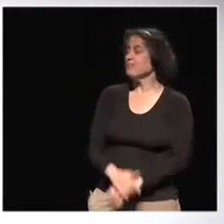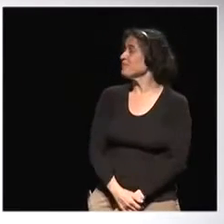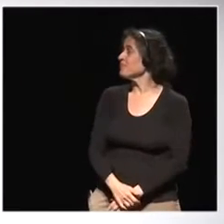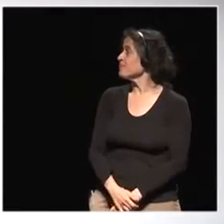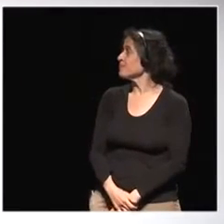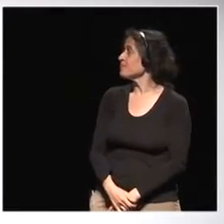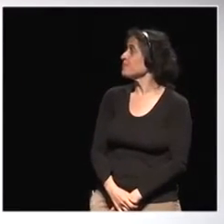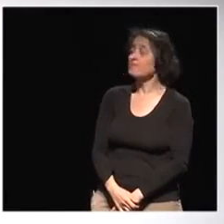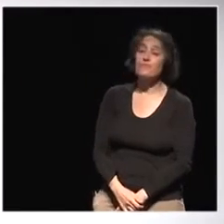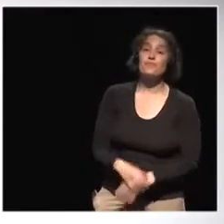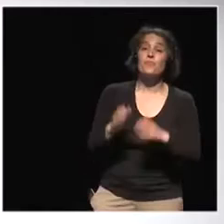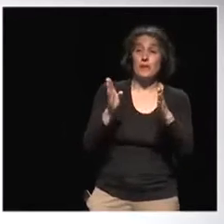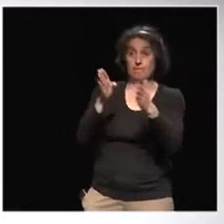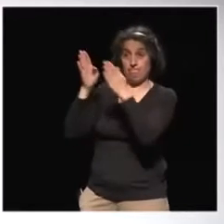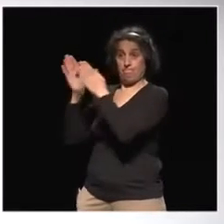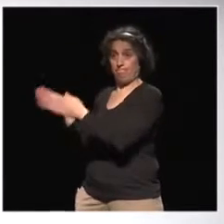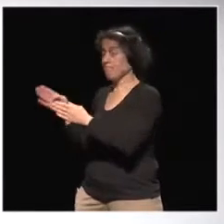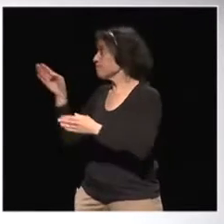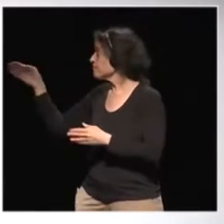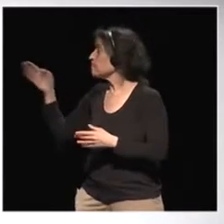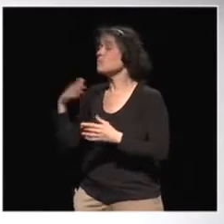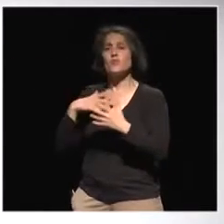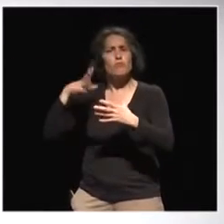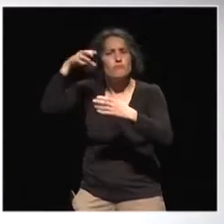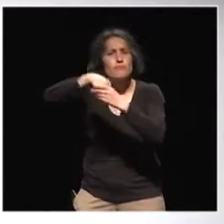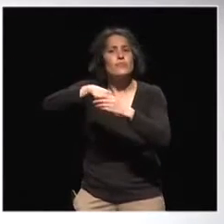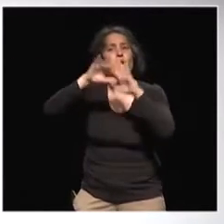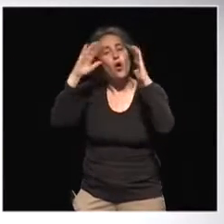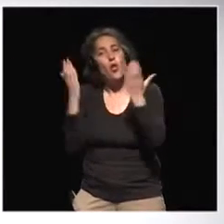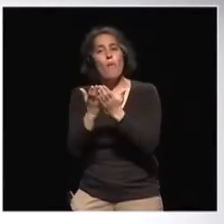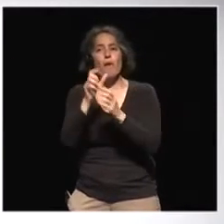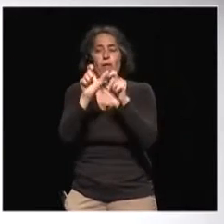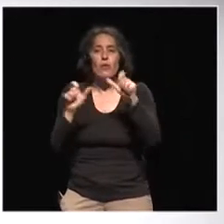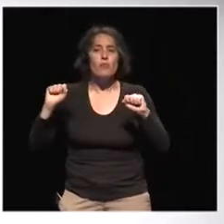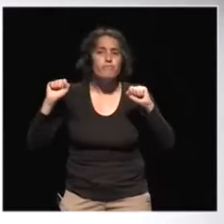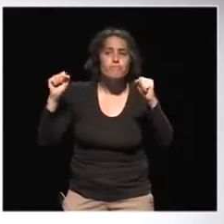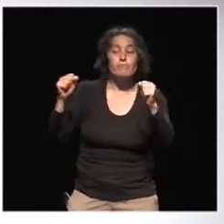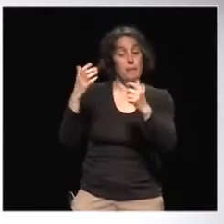How come? Was it because of your education or despite of it?